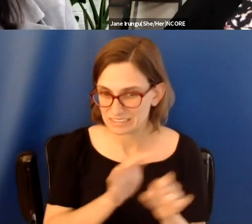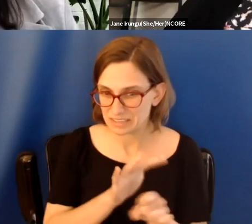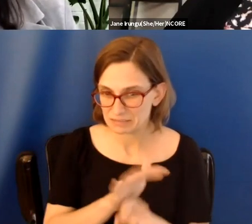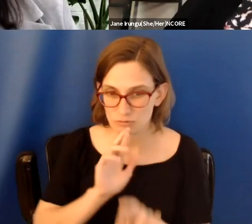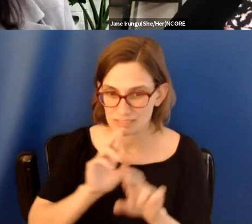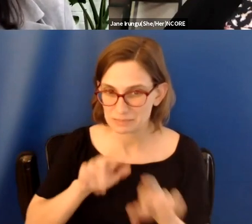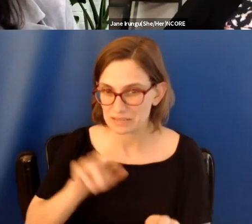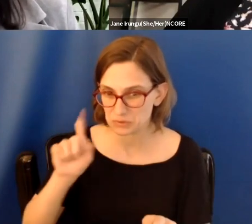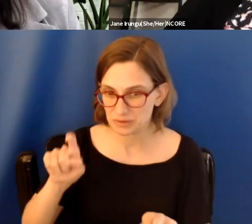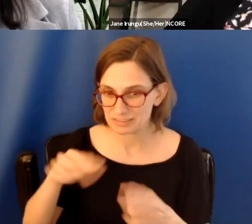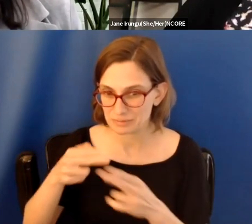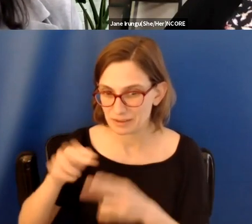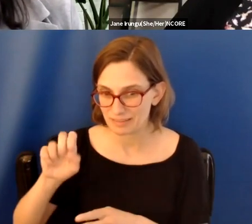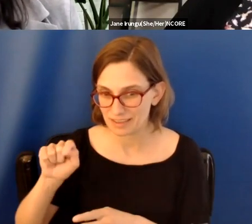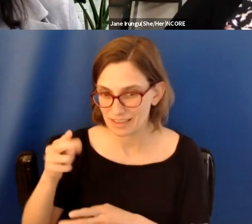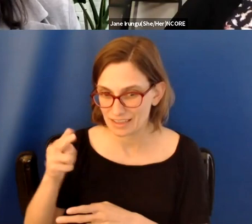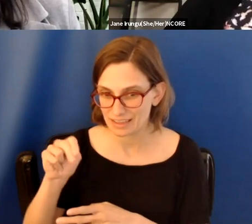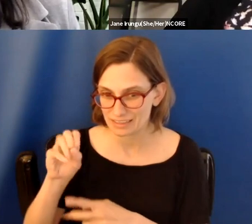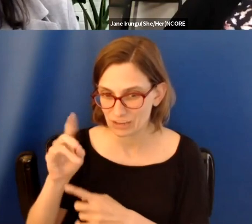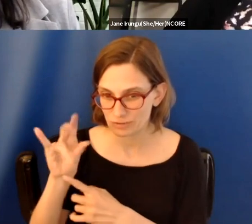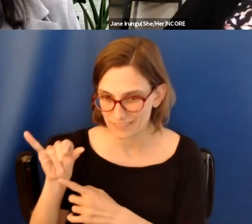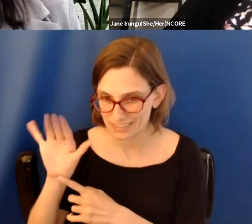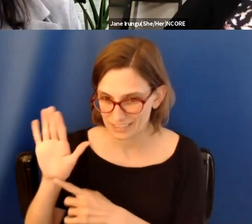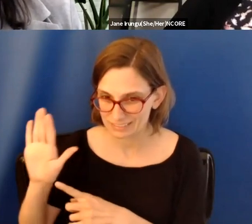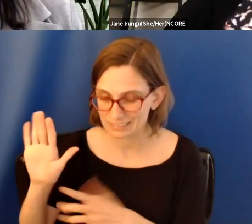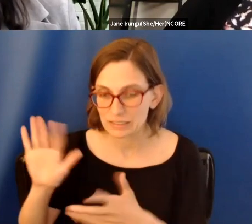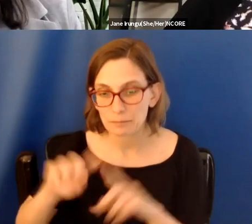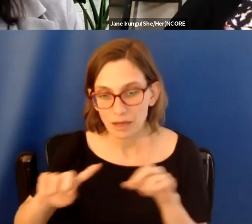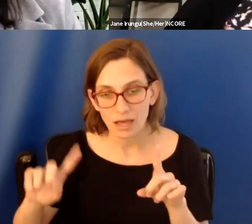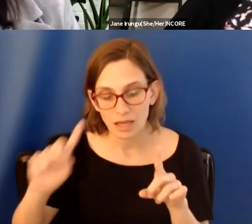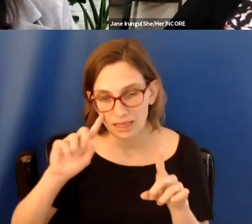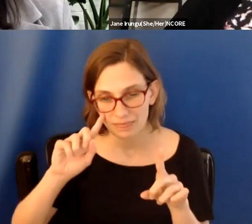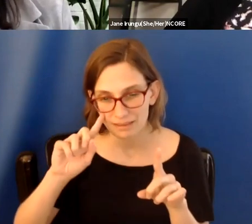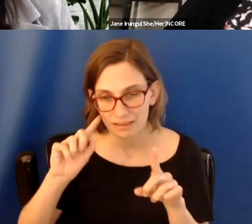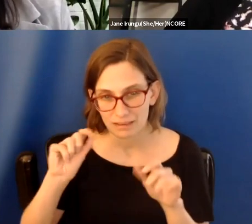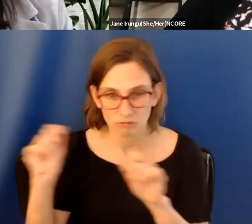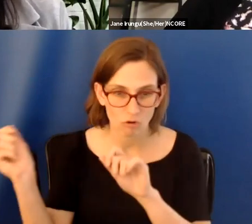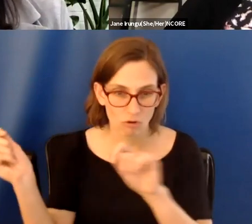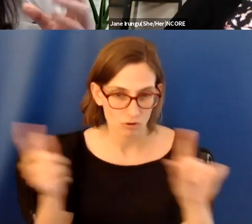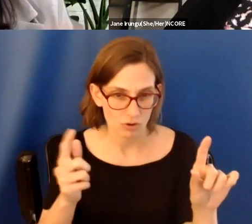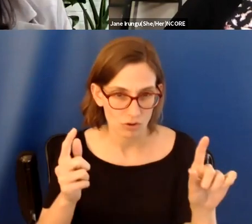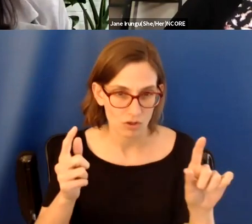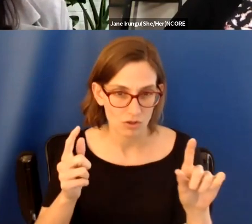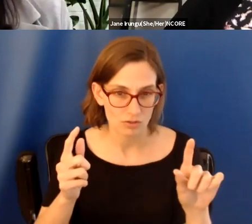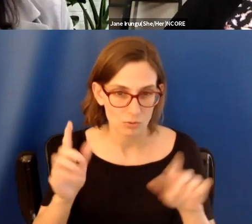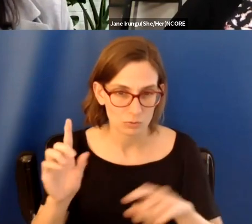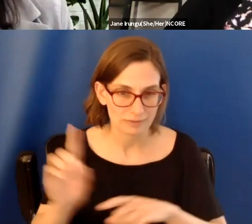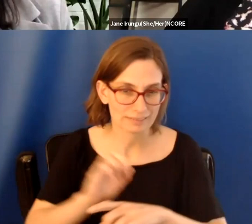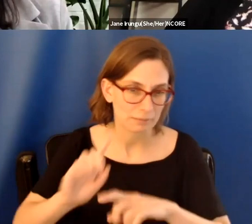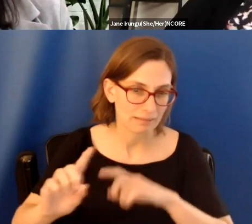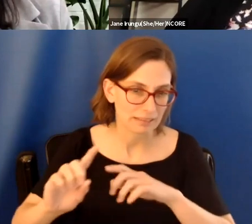questions related to ethnography, but I do think that, um, all of these kind of disciplines or methods,